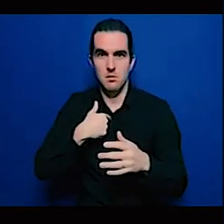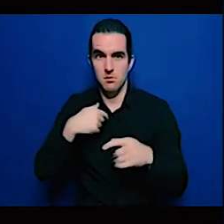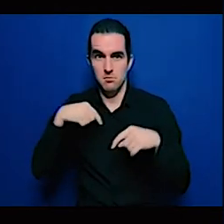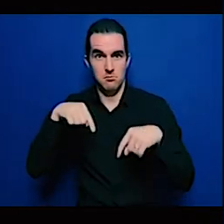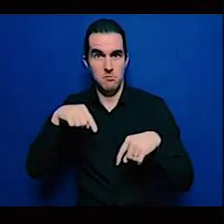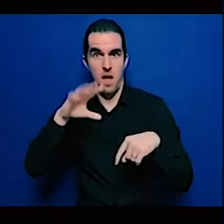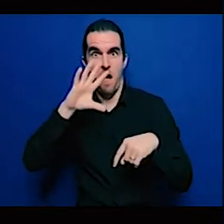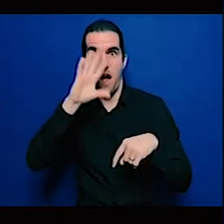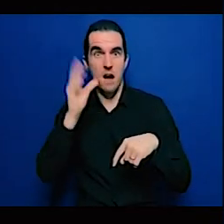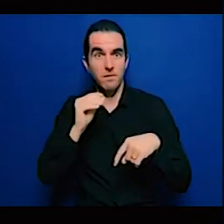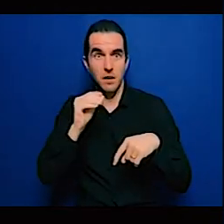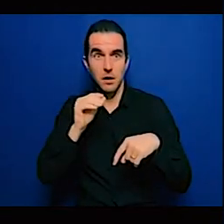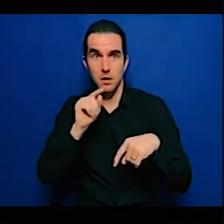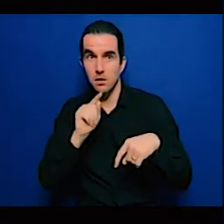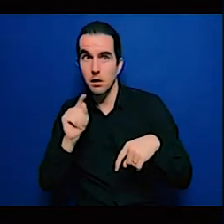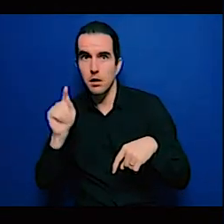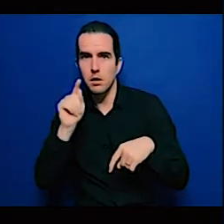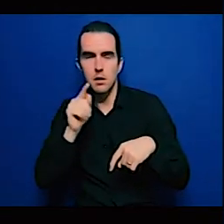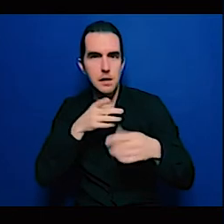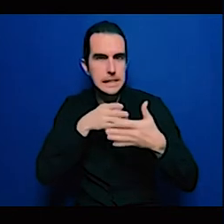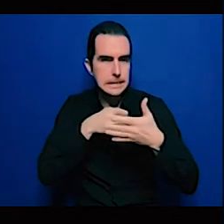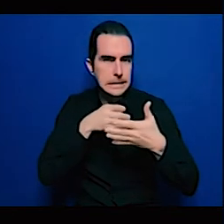to measure mitigation